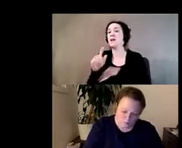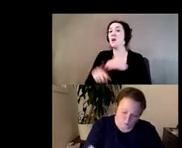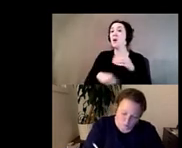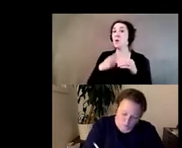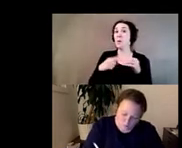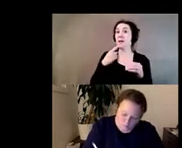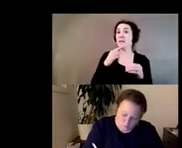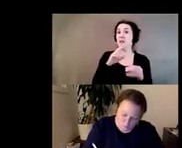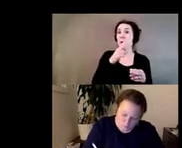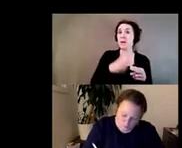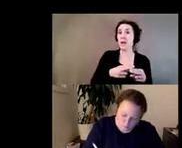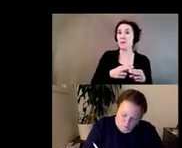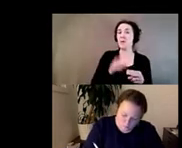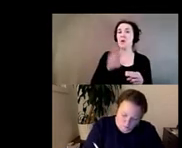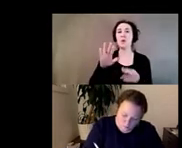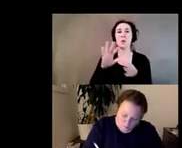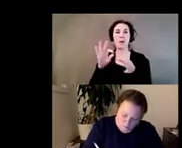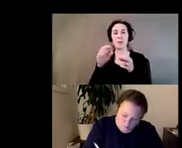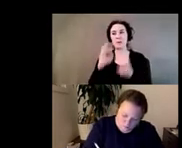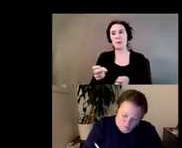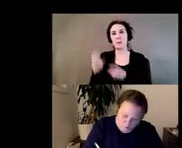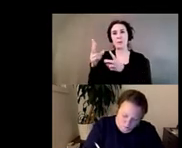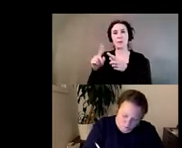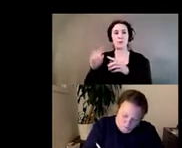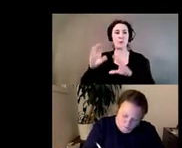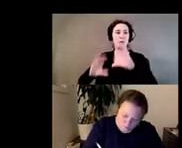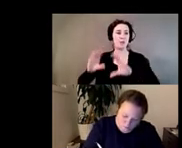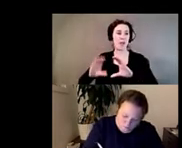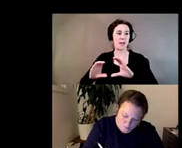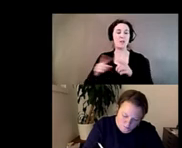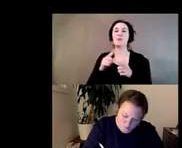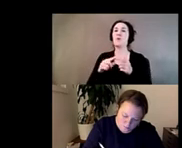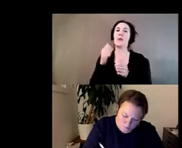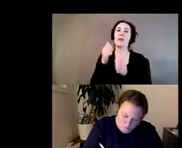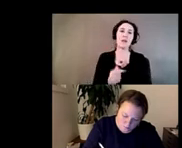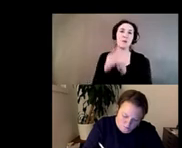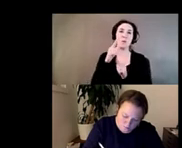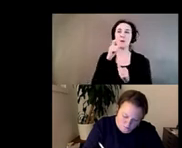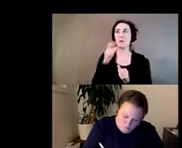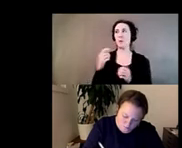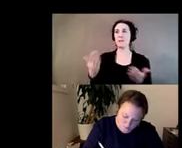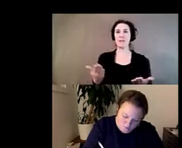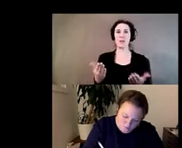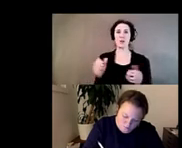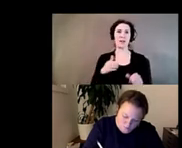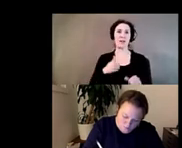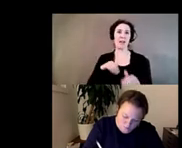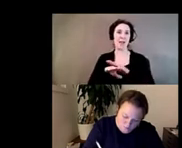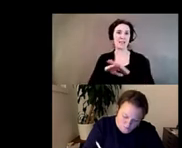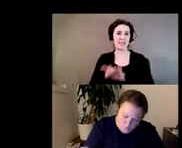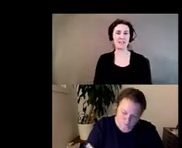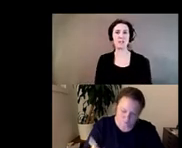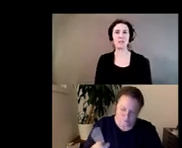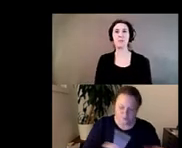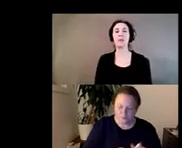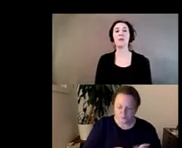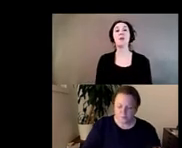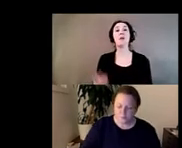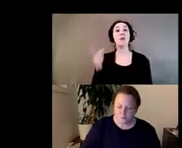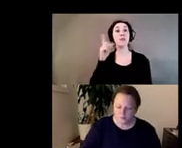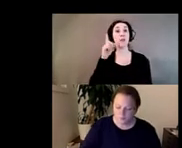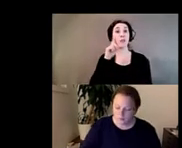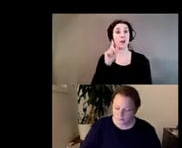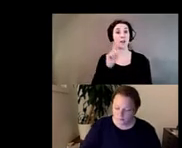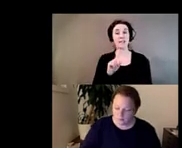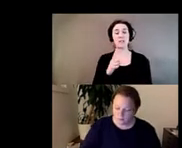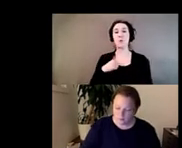pop your comment into the chat that way everyone who's attending has access to it so the thinking is that we'll